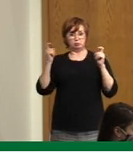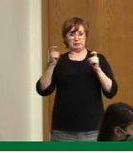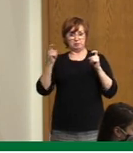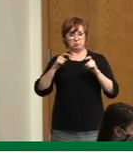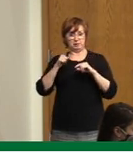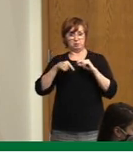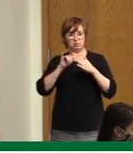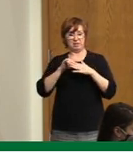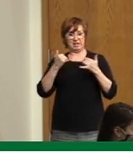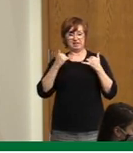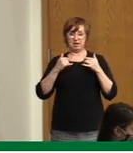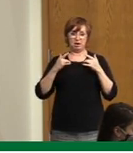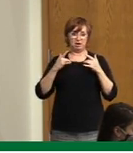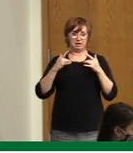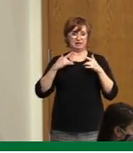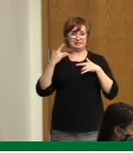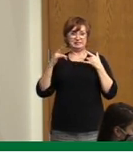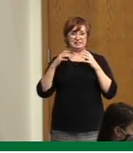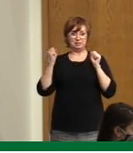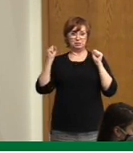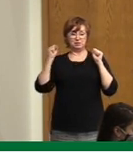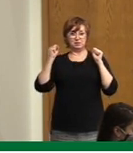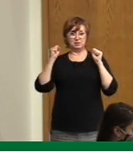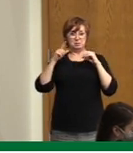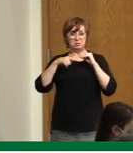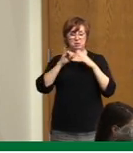see if we really are trending in a downward direction.